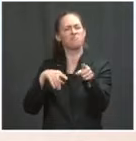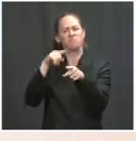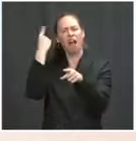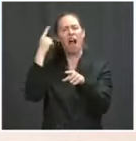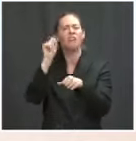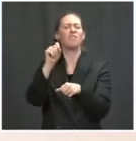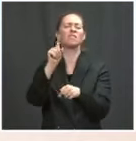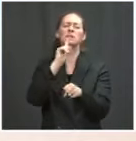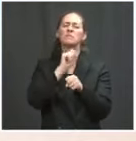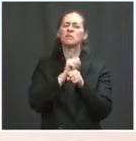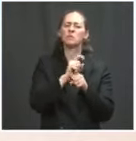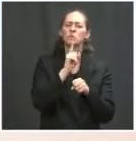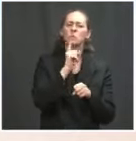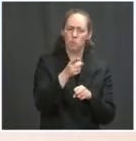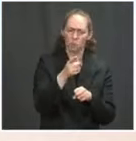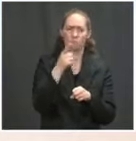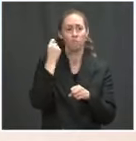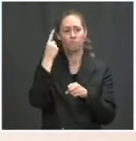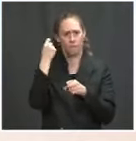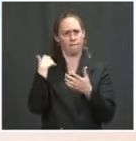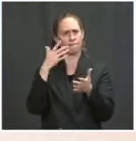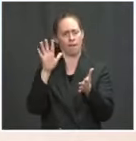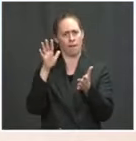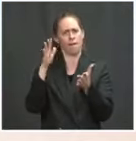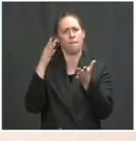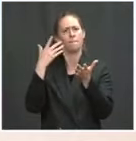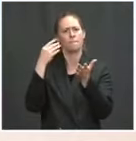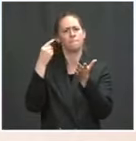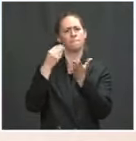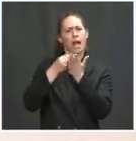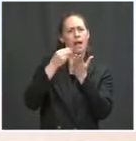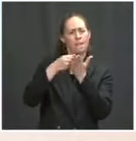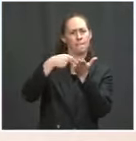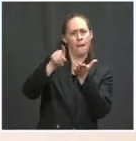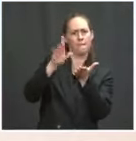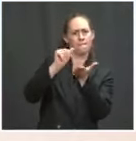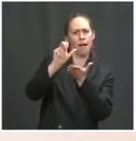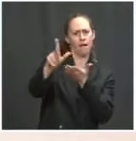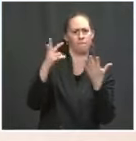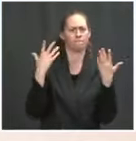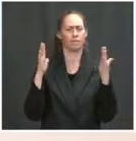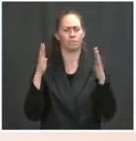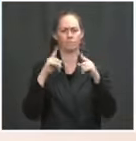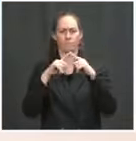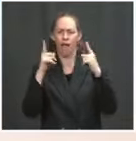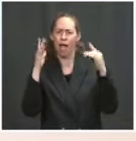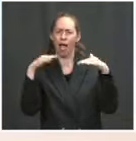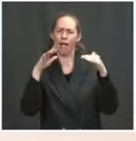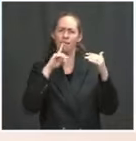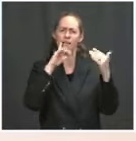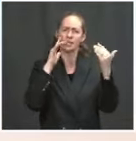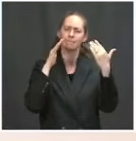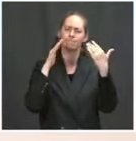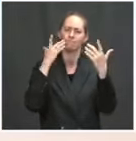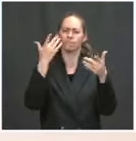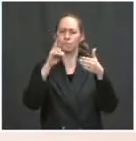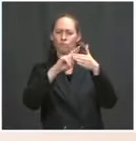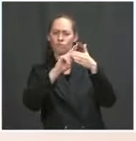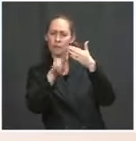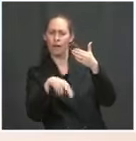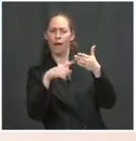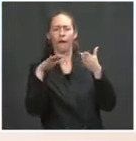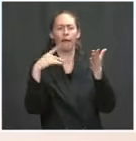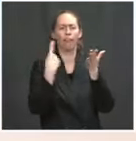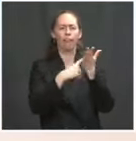absolutely dealt with the cumulative effect. And by cumulative effect, I mean this. When I have the full advantage of all the